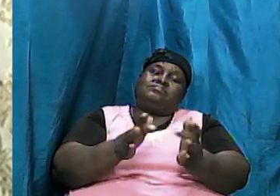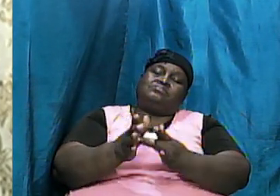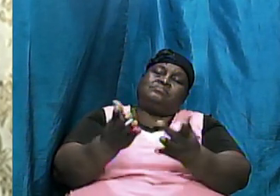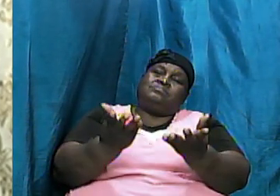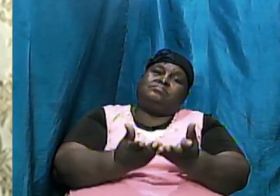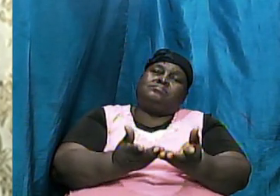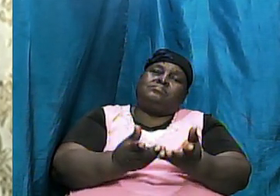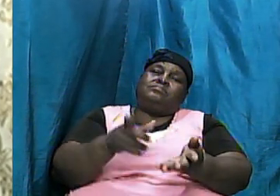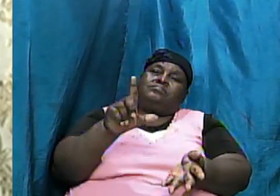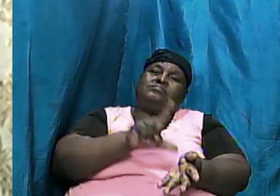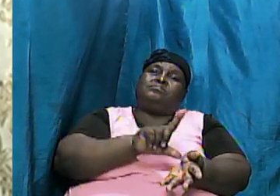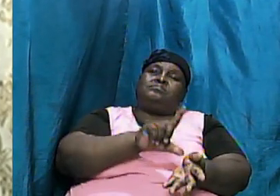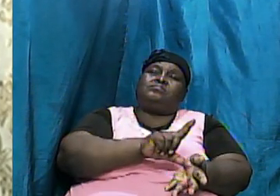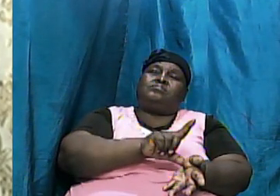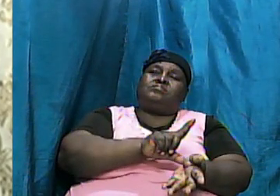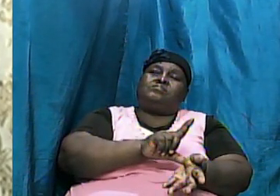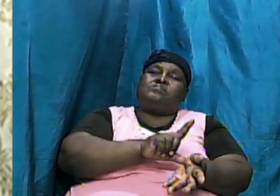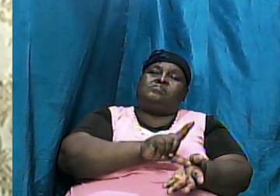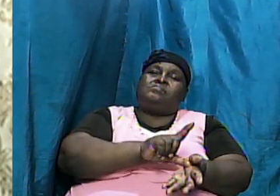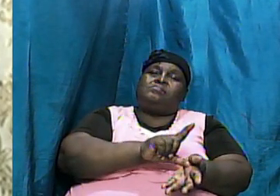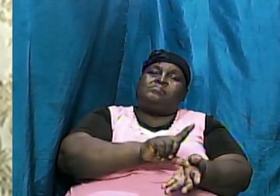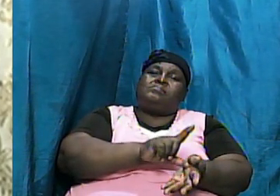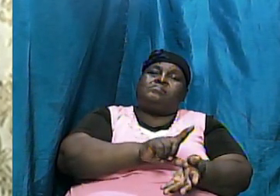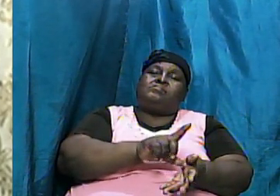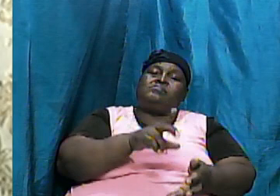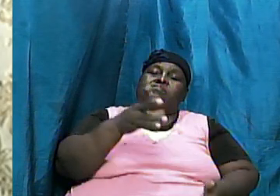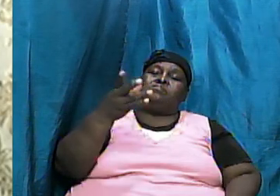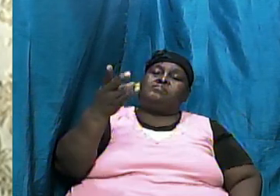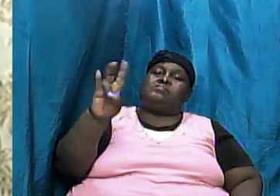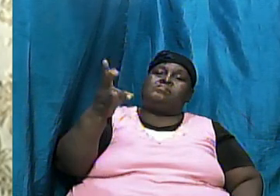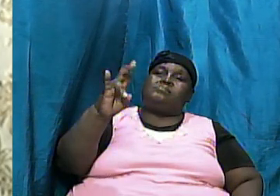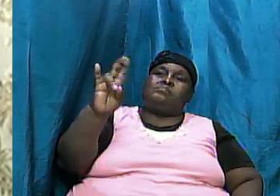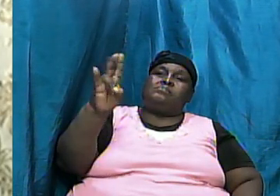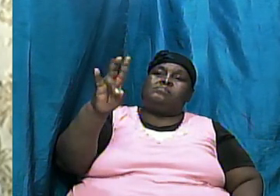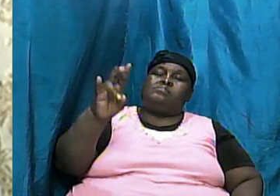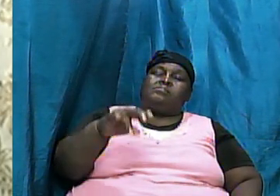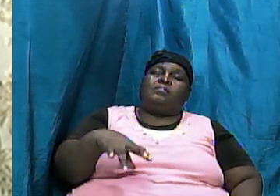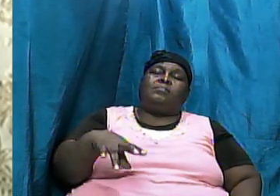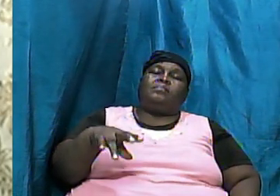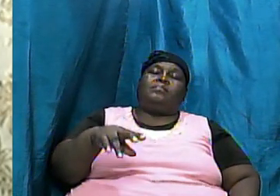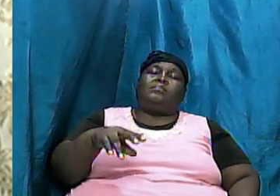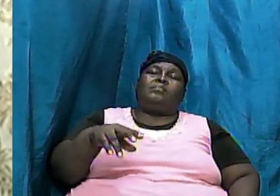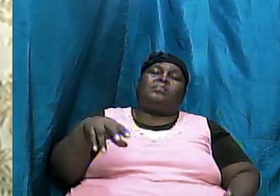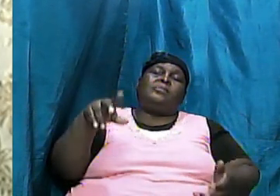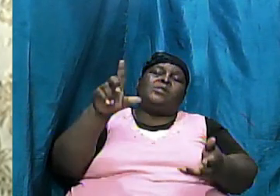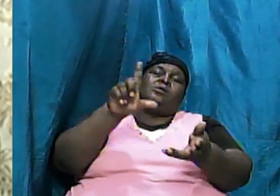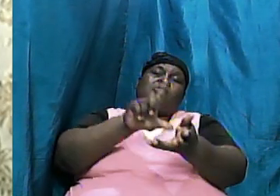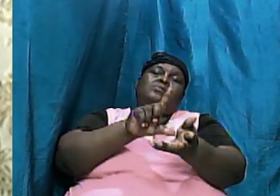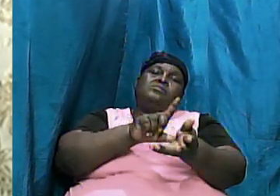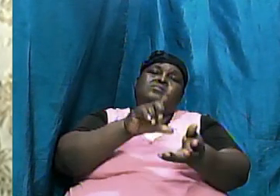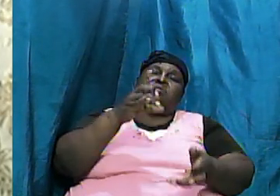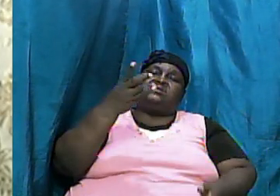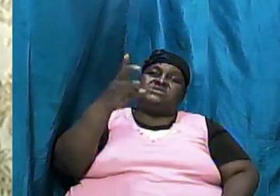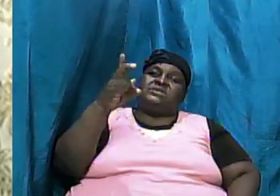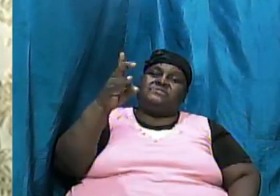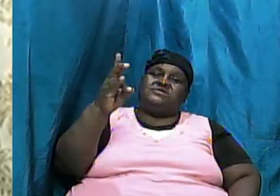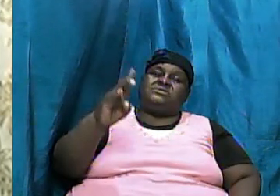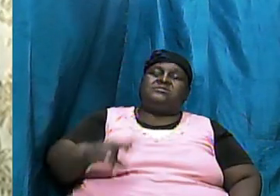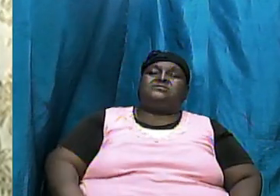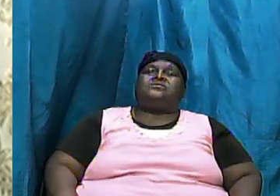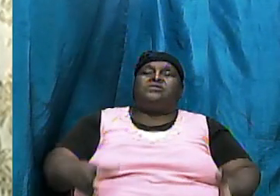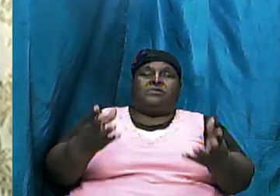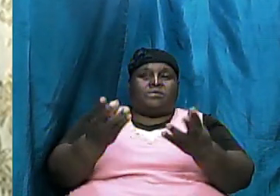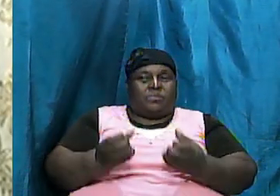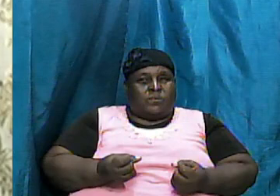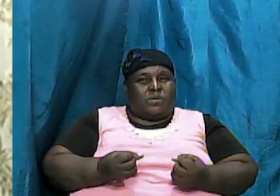chapter number 17 Saint Luke chapter number 17 and we want